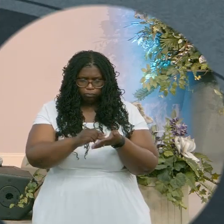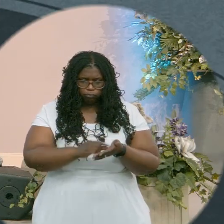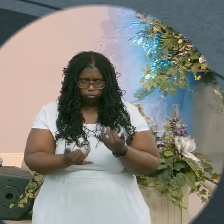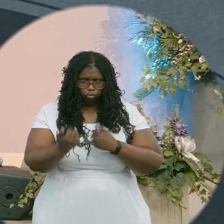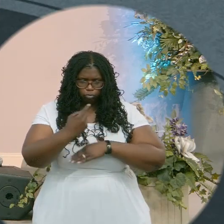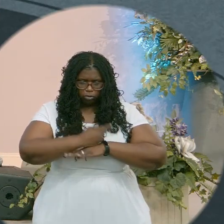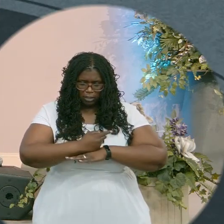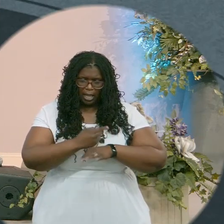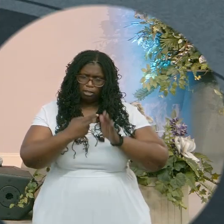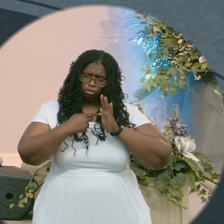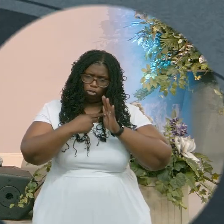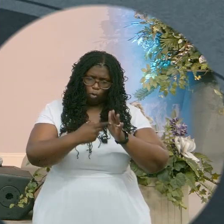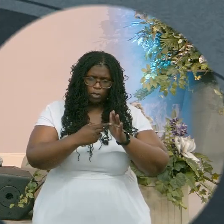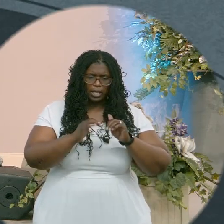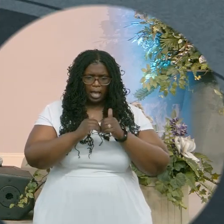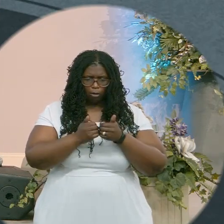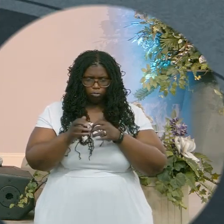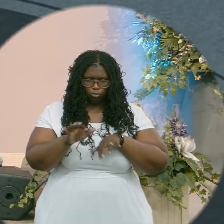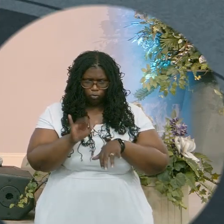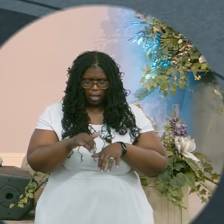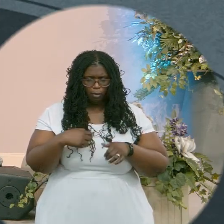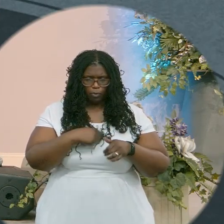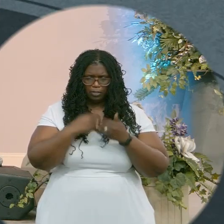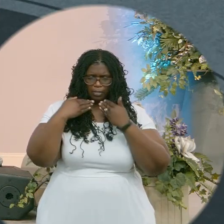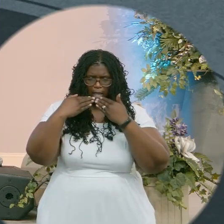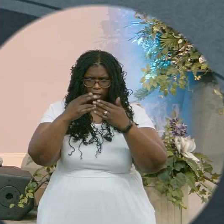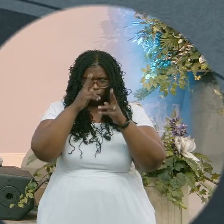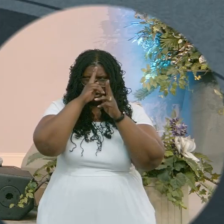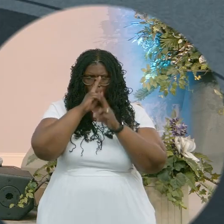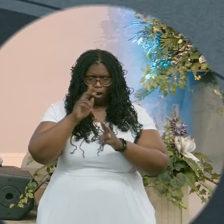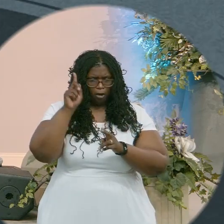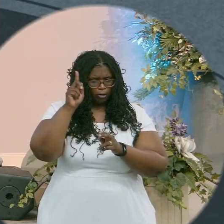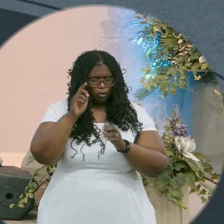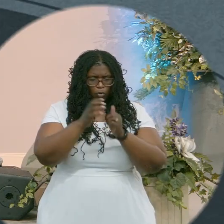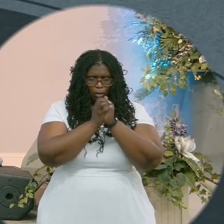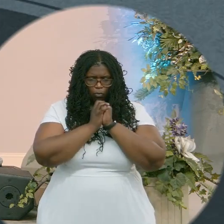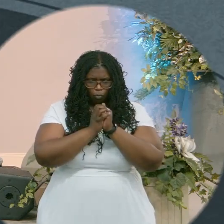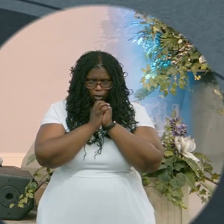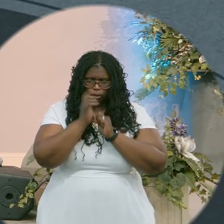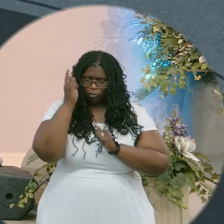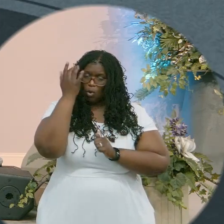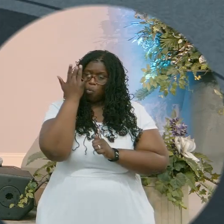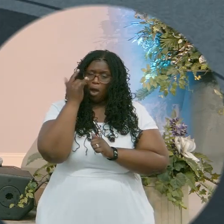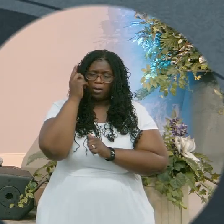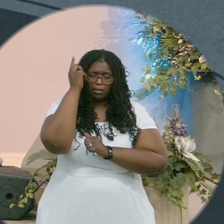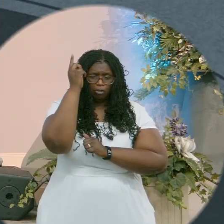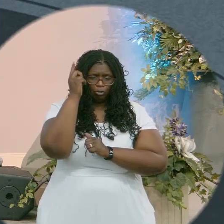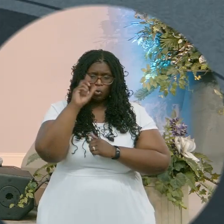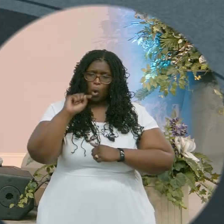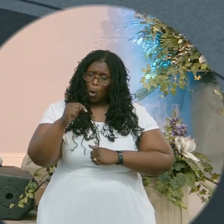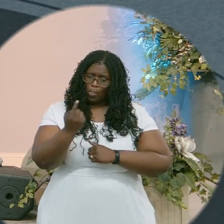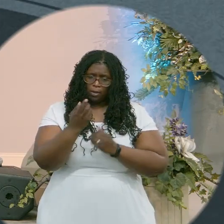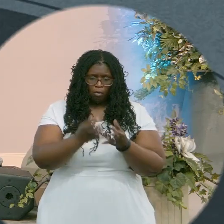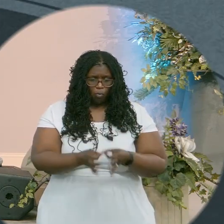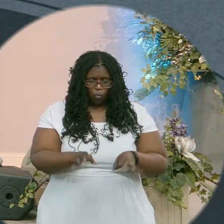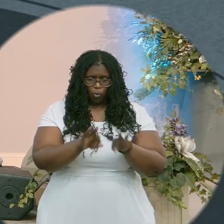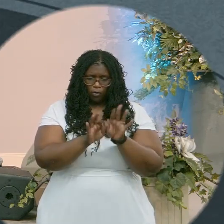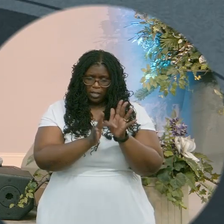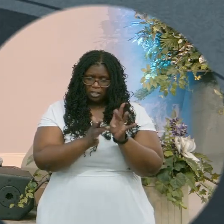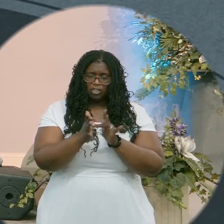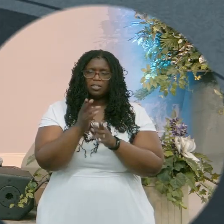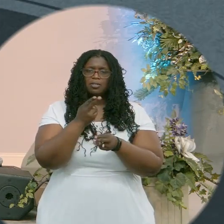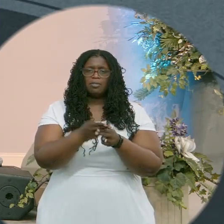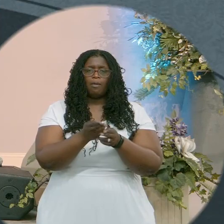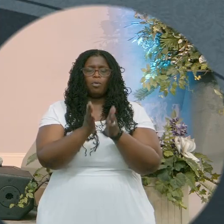praise you Lord we thank you Lord we honor you and we worship you because you alone are worthy. In Jesus